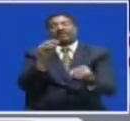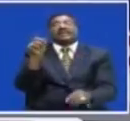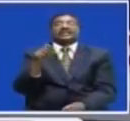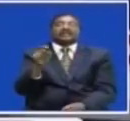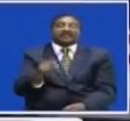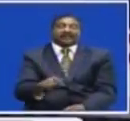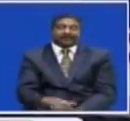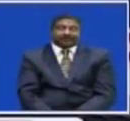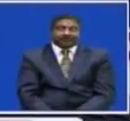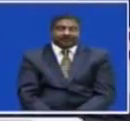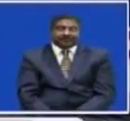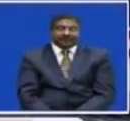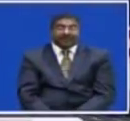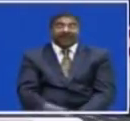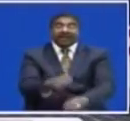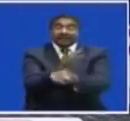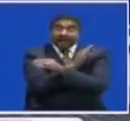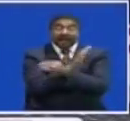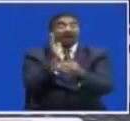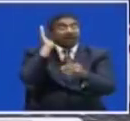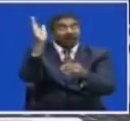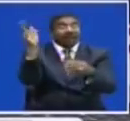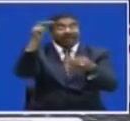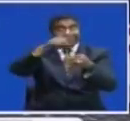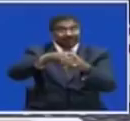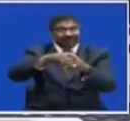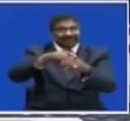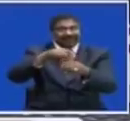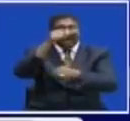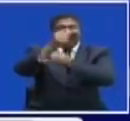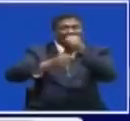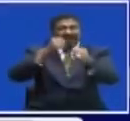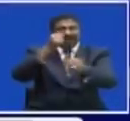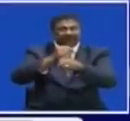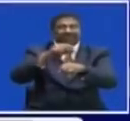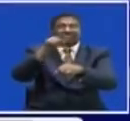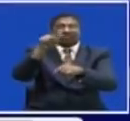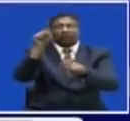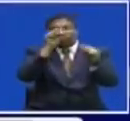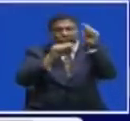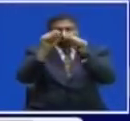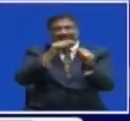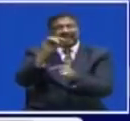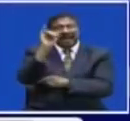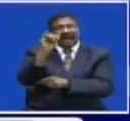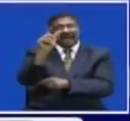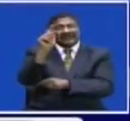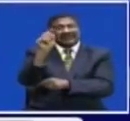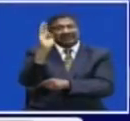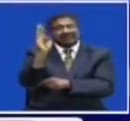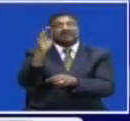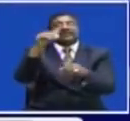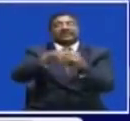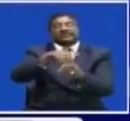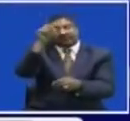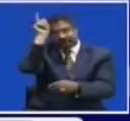Zambia will participate In the annual tourism event In Europe The International Tourism Burst ITB Set for Berlin